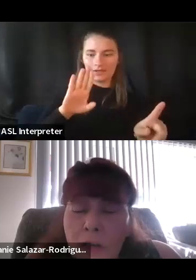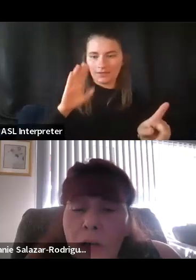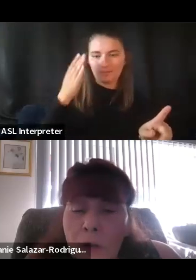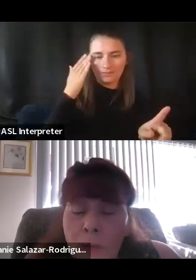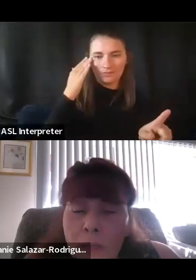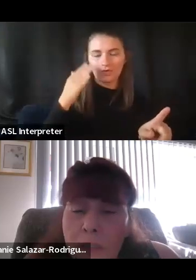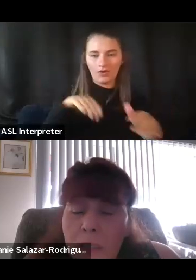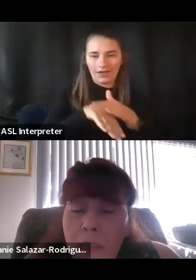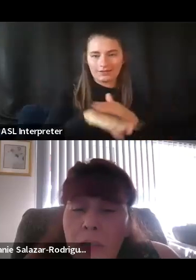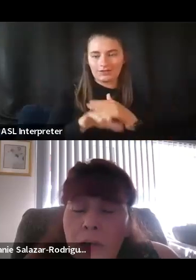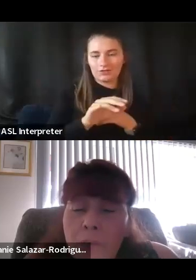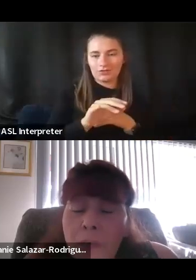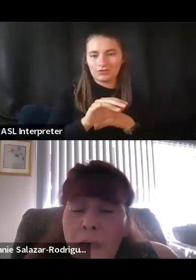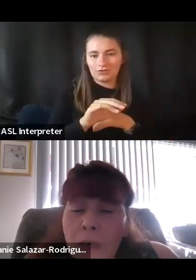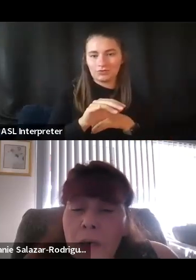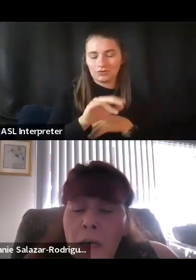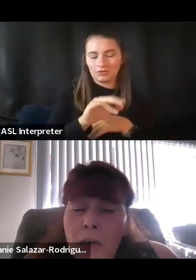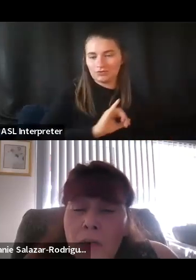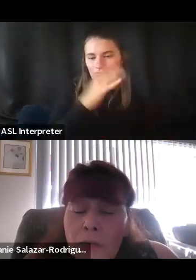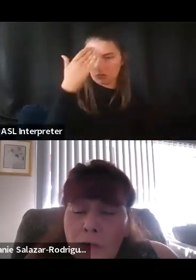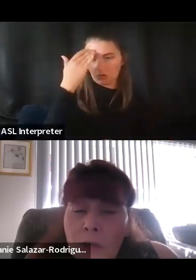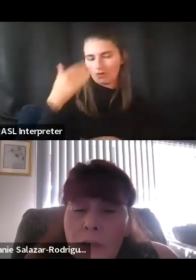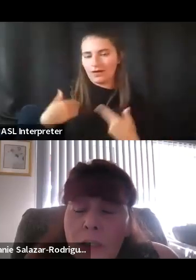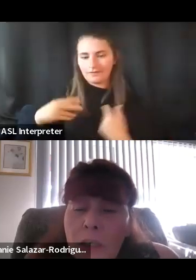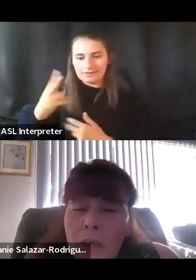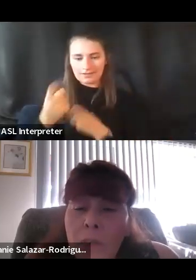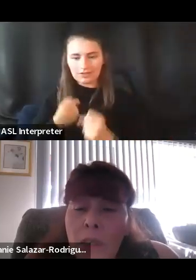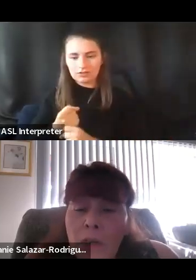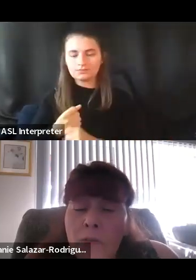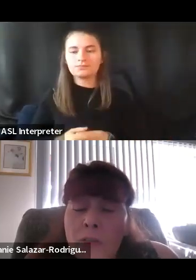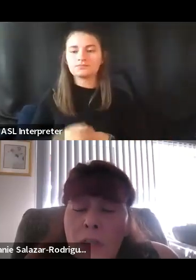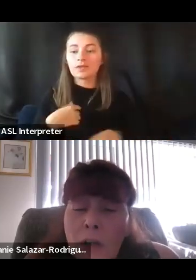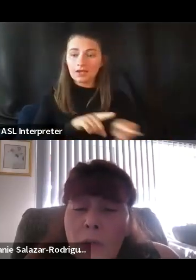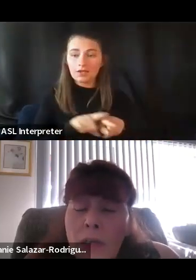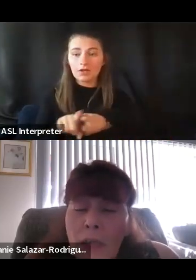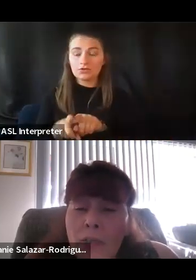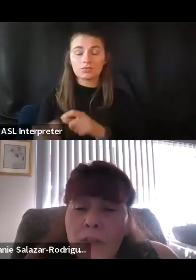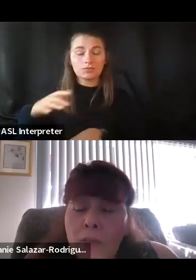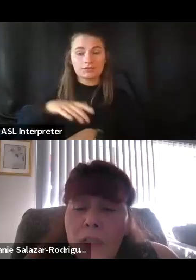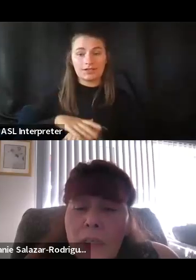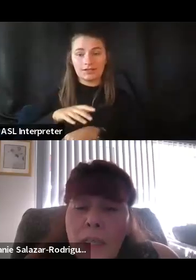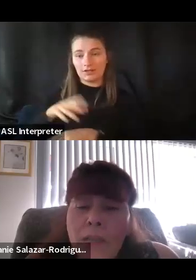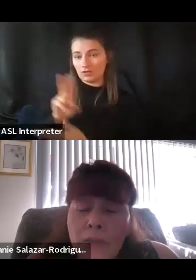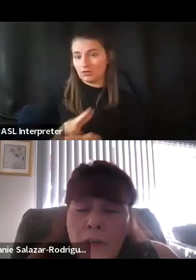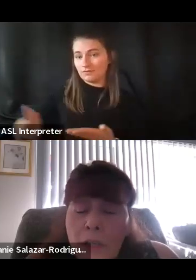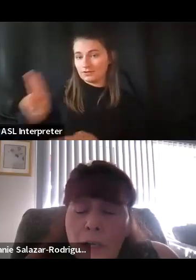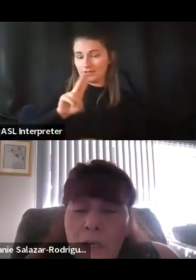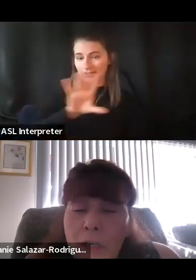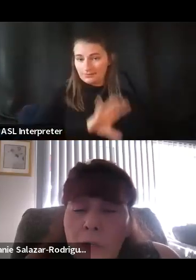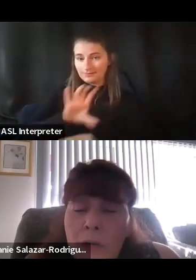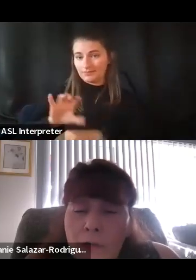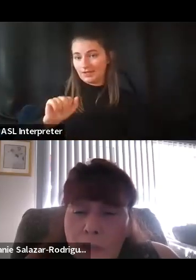insurance. Now we have the second year. I also served on the University of Colorado Anschutz Cancer